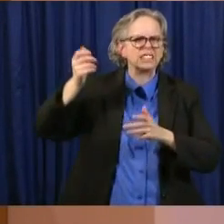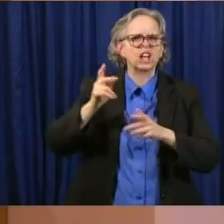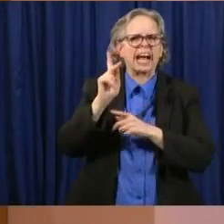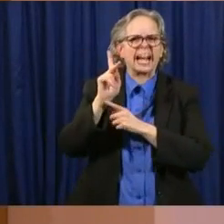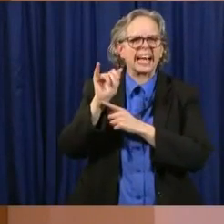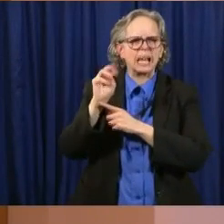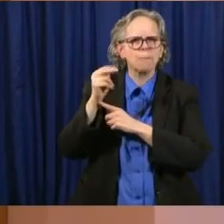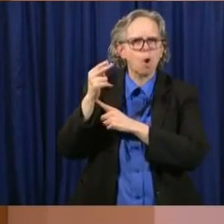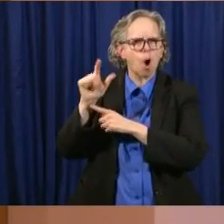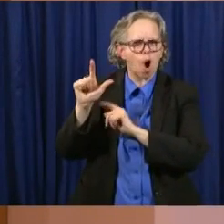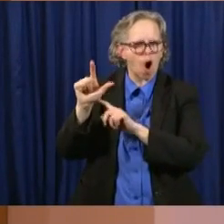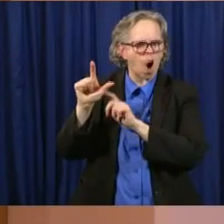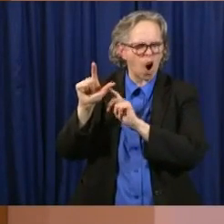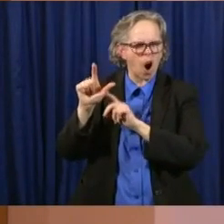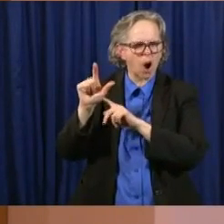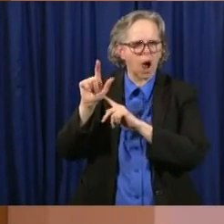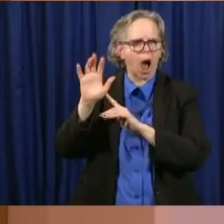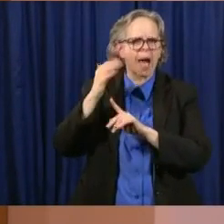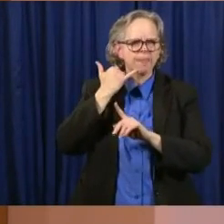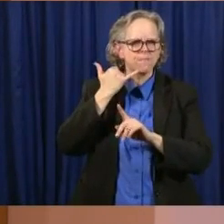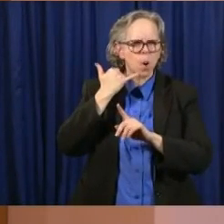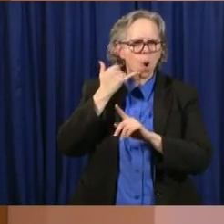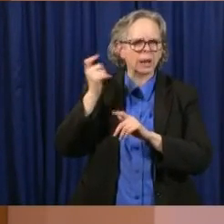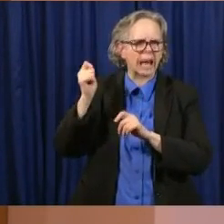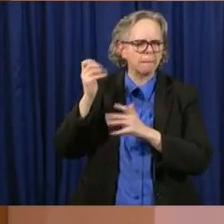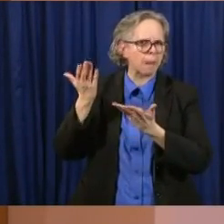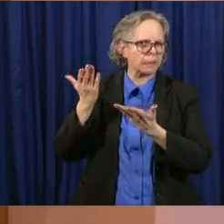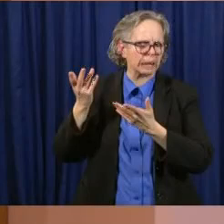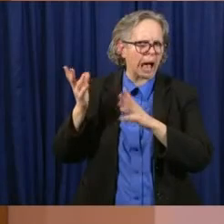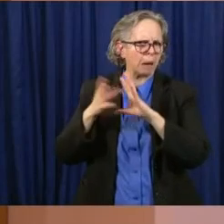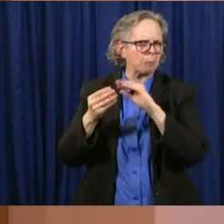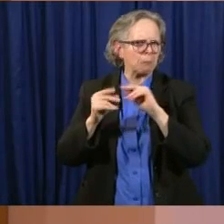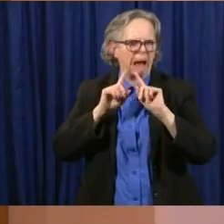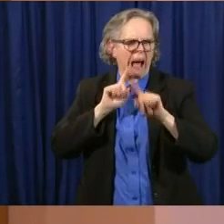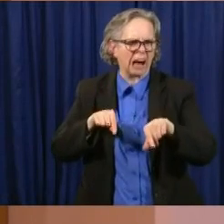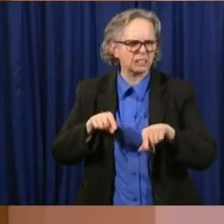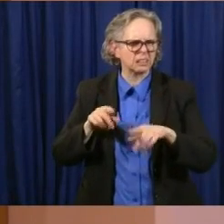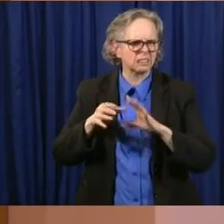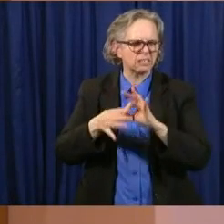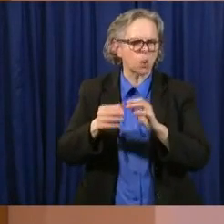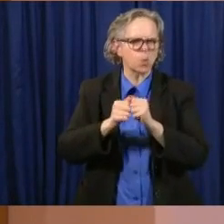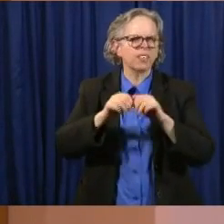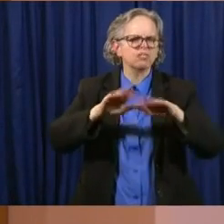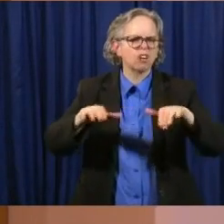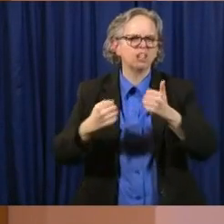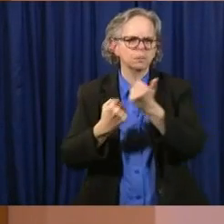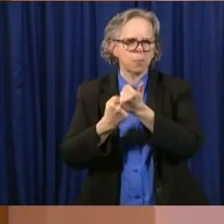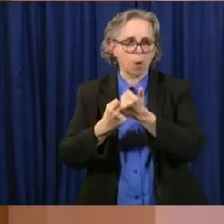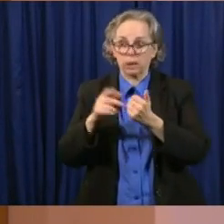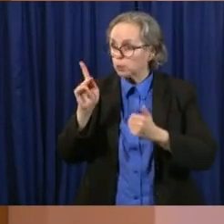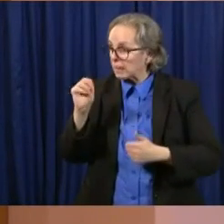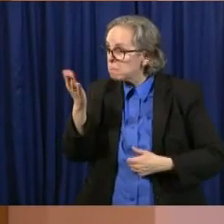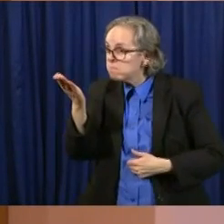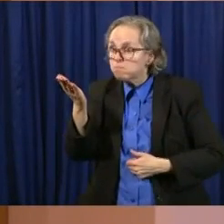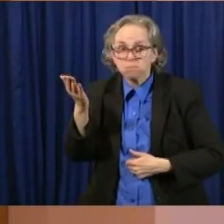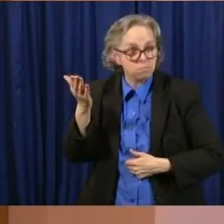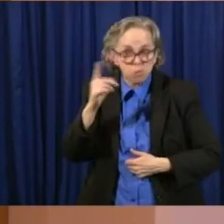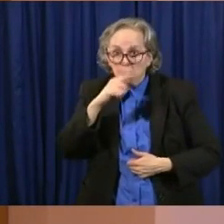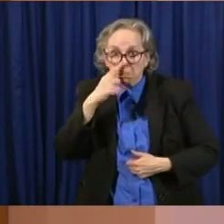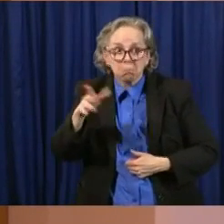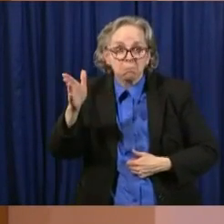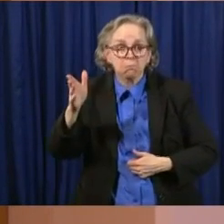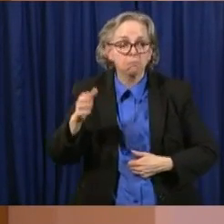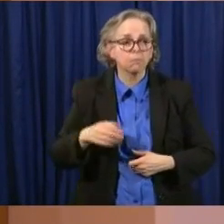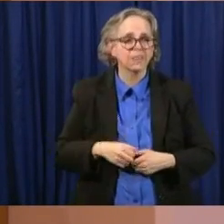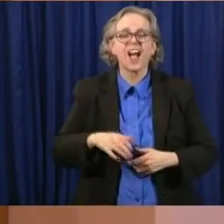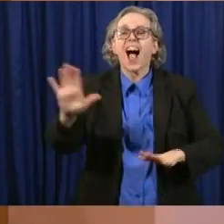can provide some more insight into the child support component. Kim? You're on there. Good